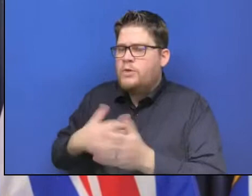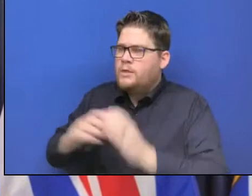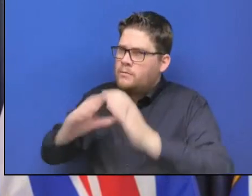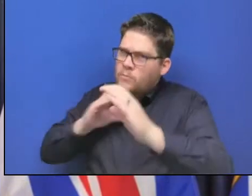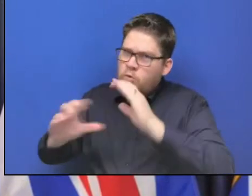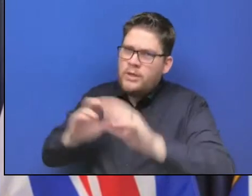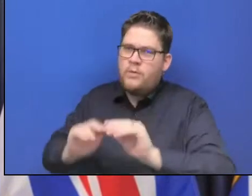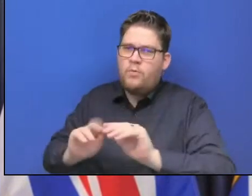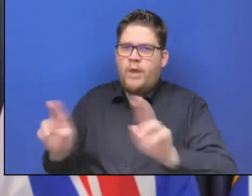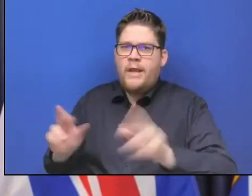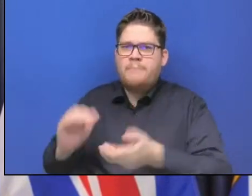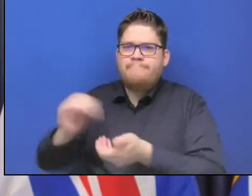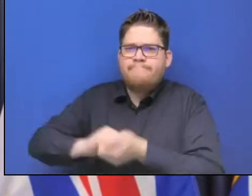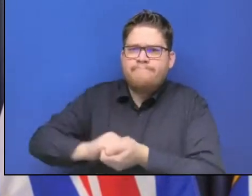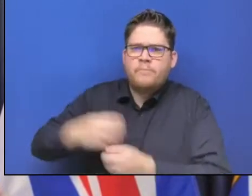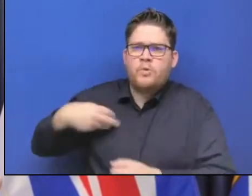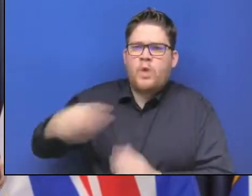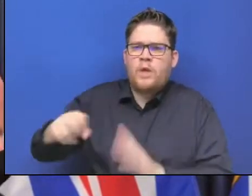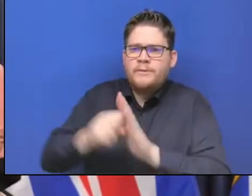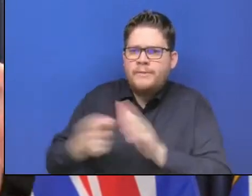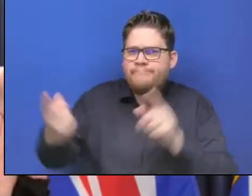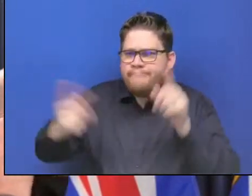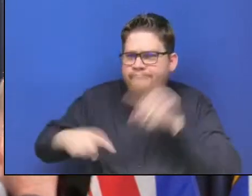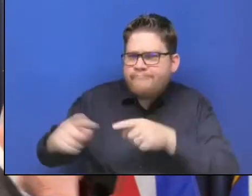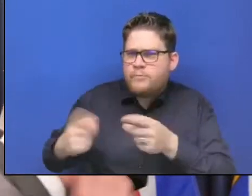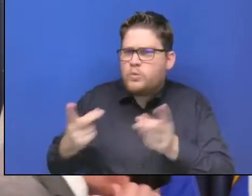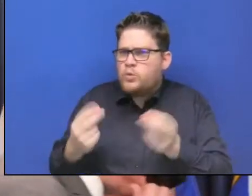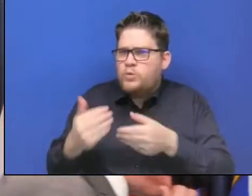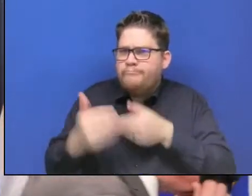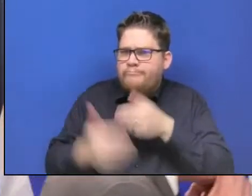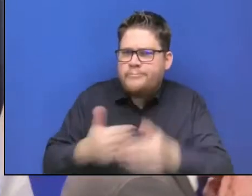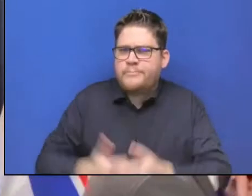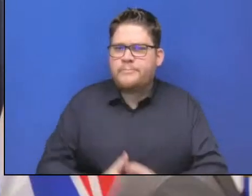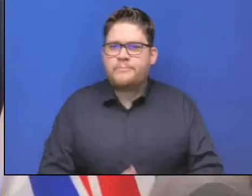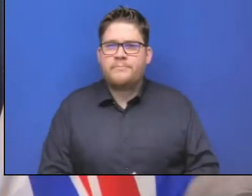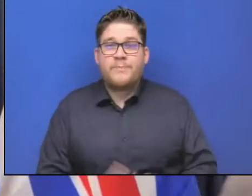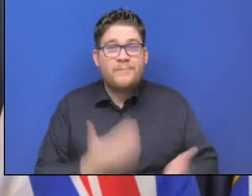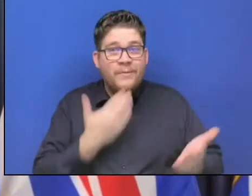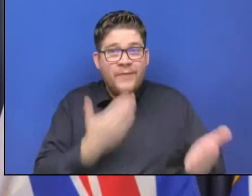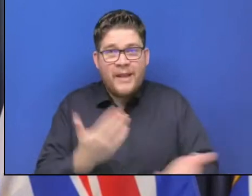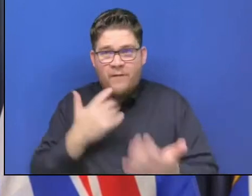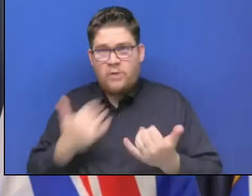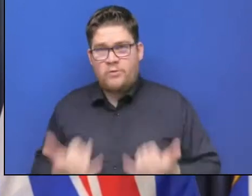Thank you, everyone. That concludes today's update. Thank you. Thank you.